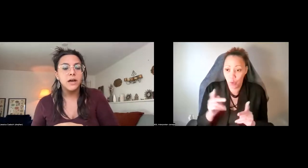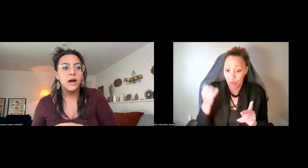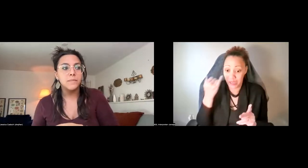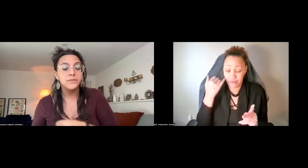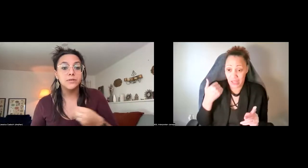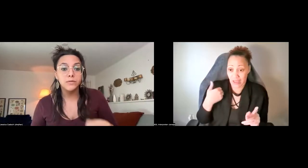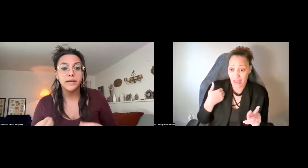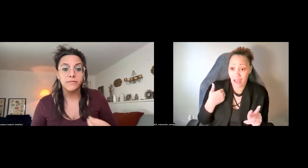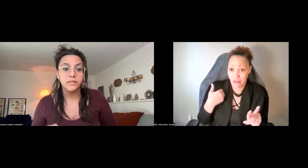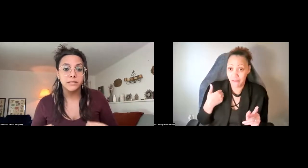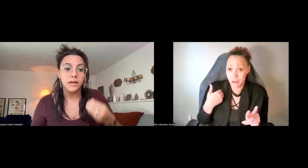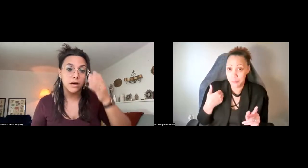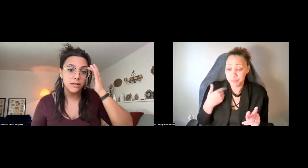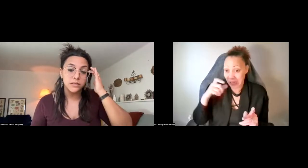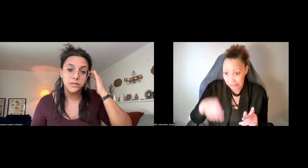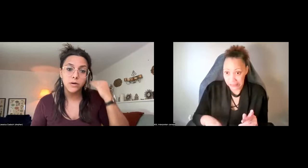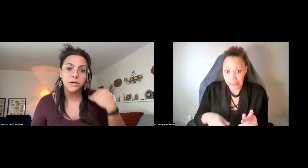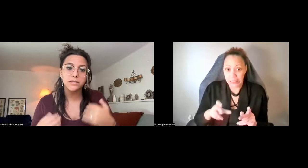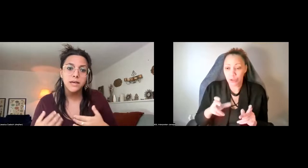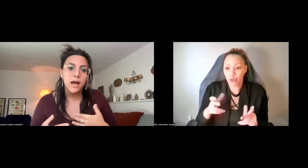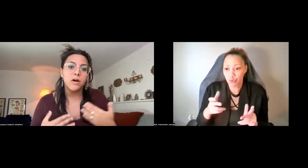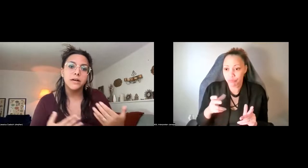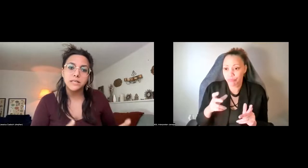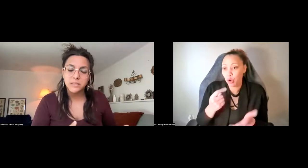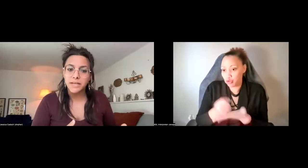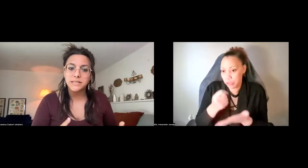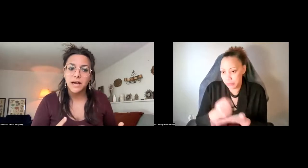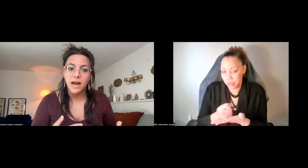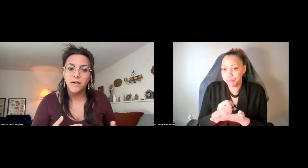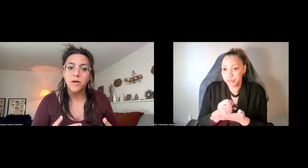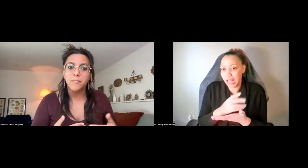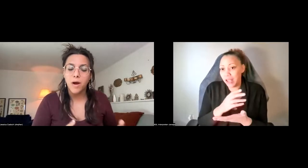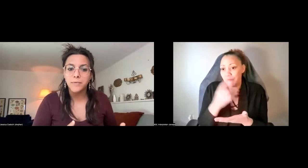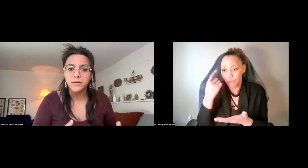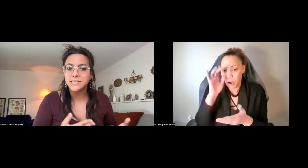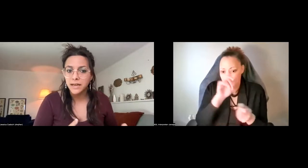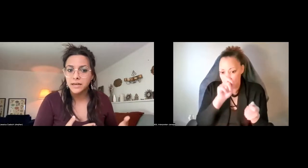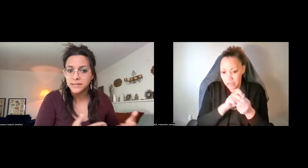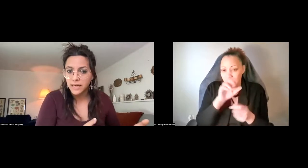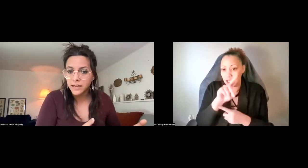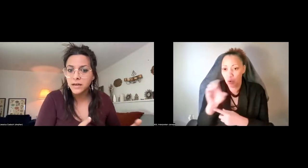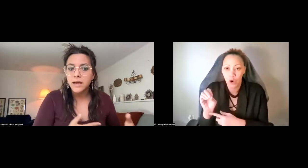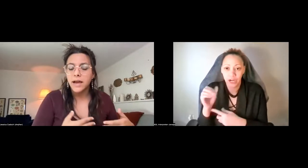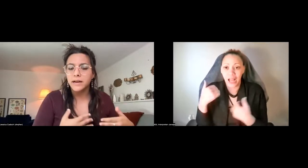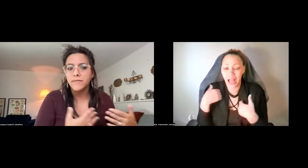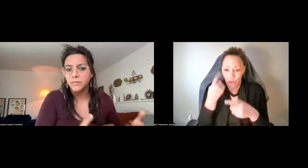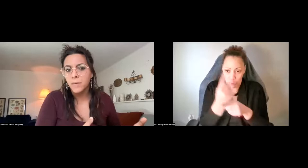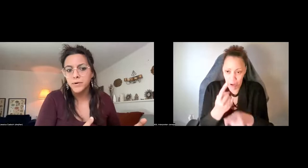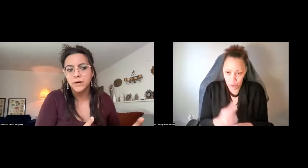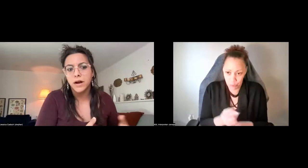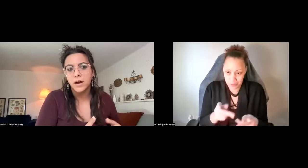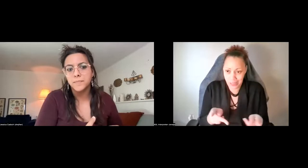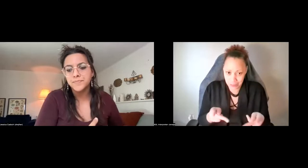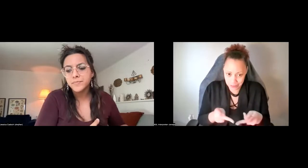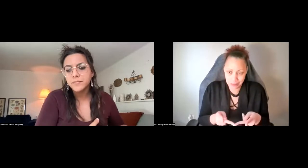um, to any of these, uh, disorders are in a space that have a proper set and a setting and have the